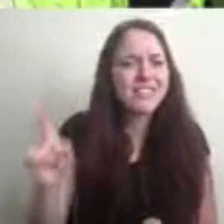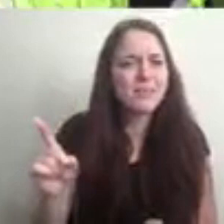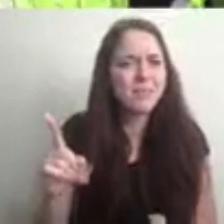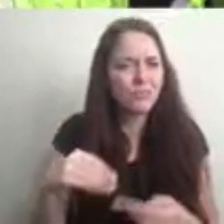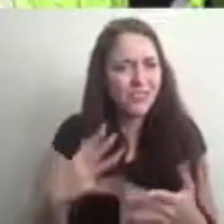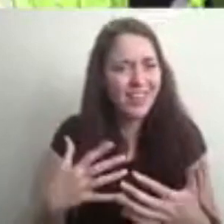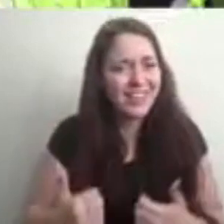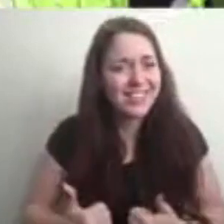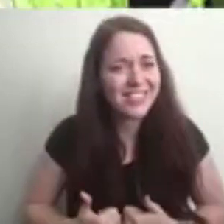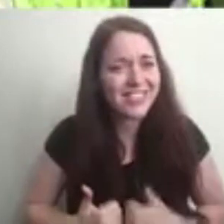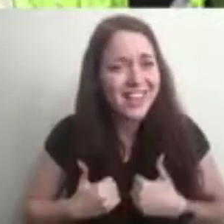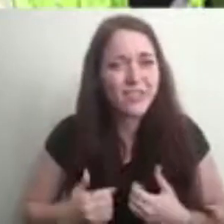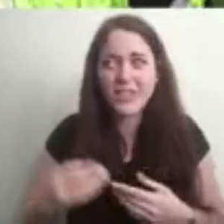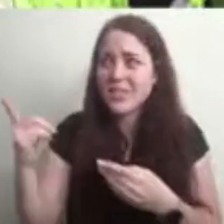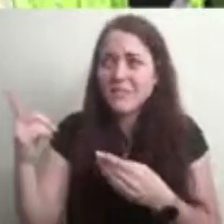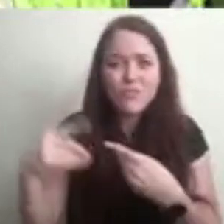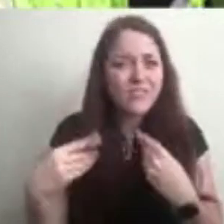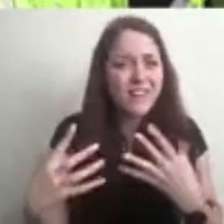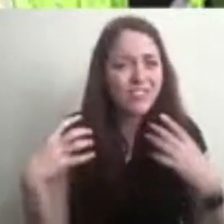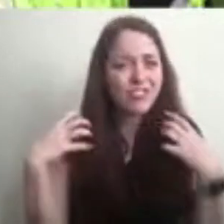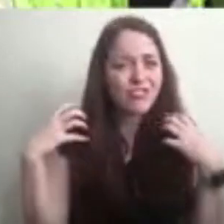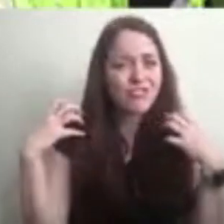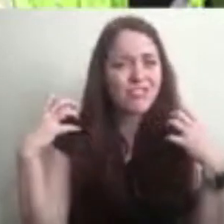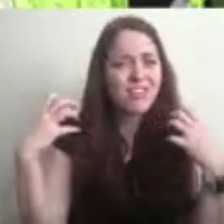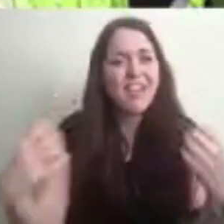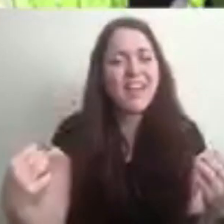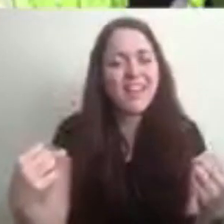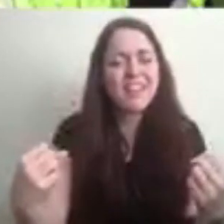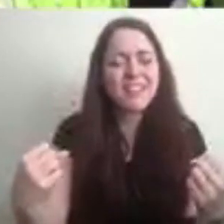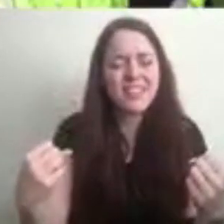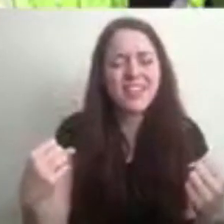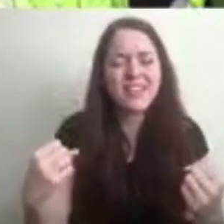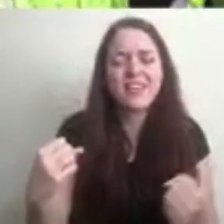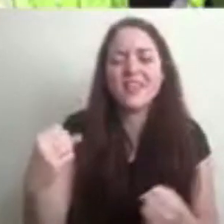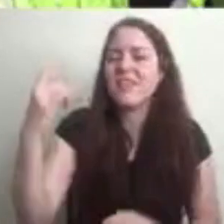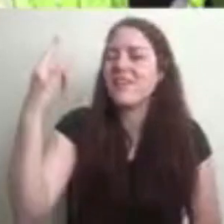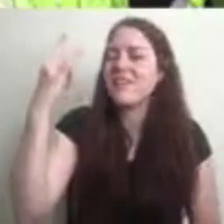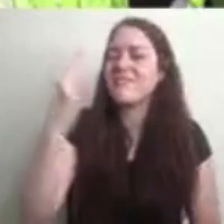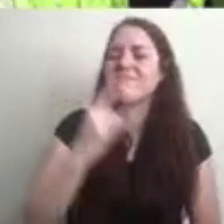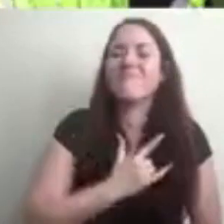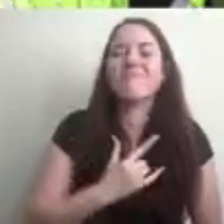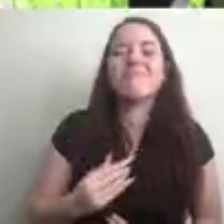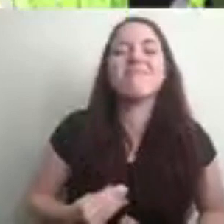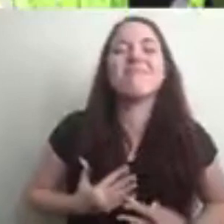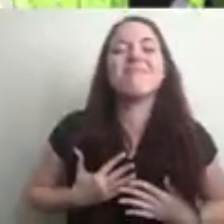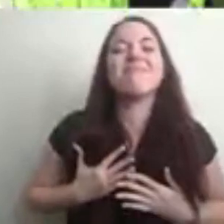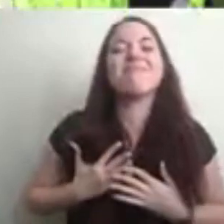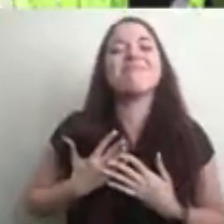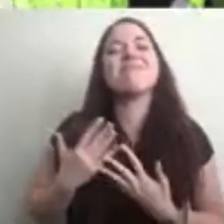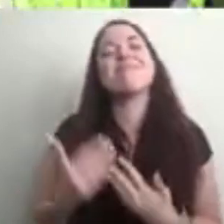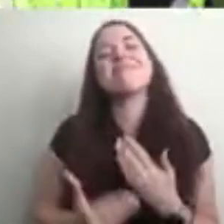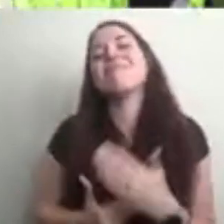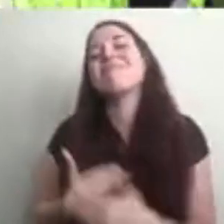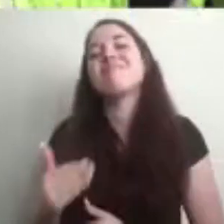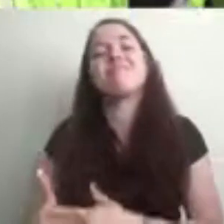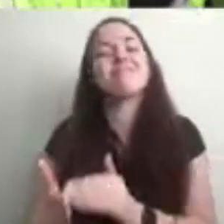Move harmoniously in love's presence. Remember that you are not alone.